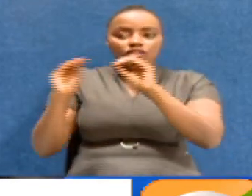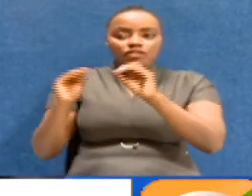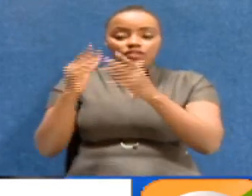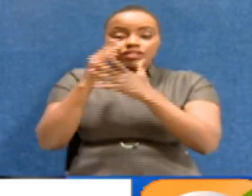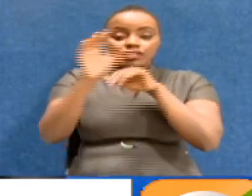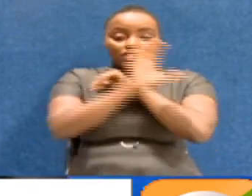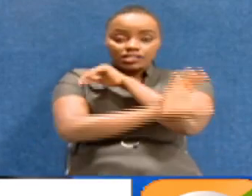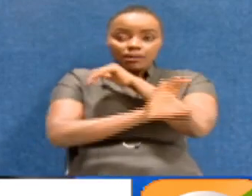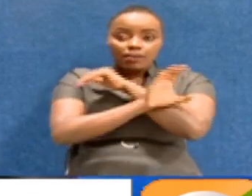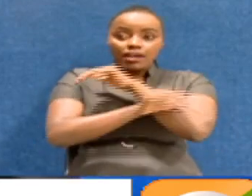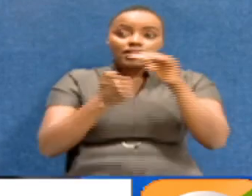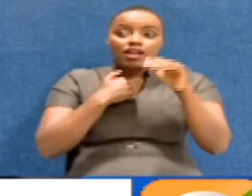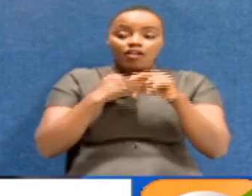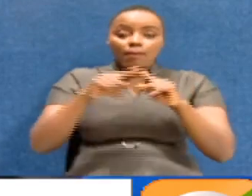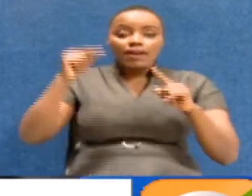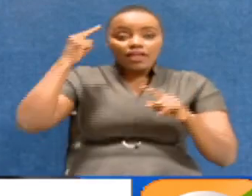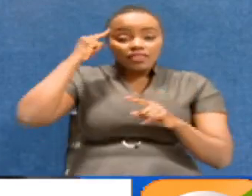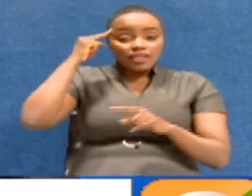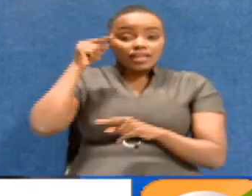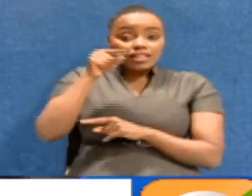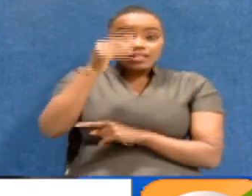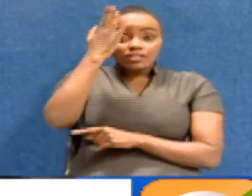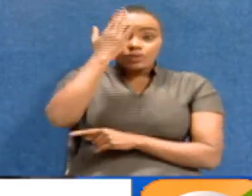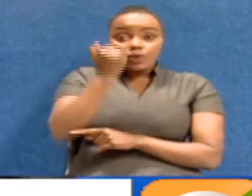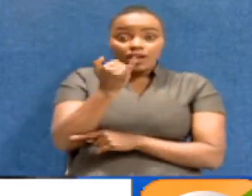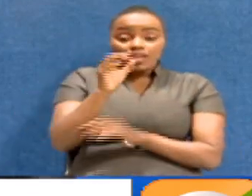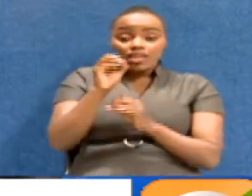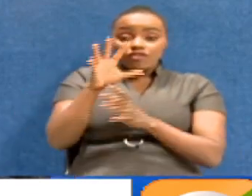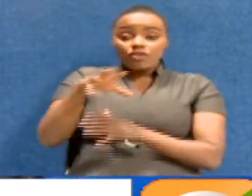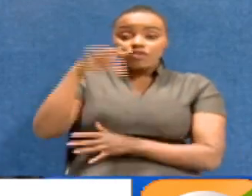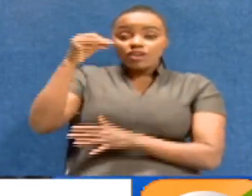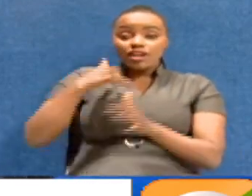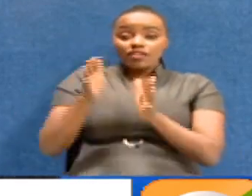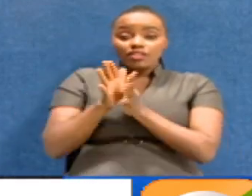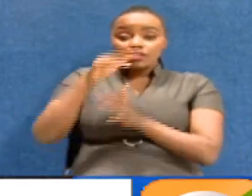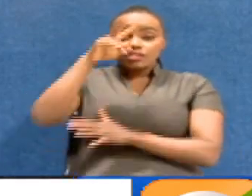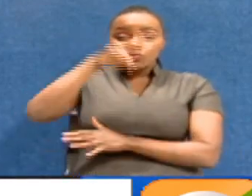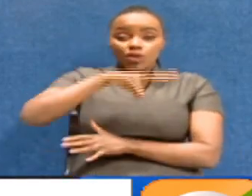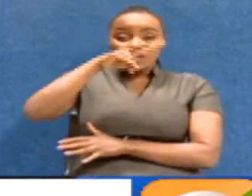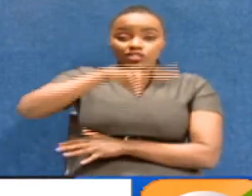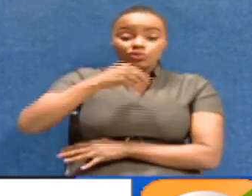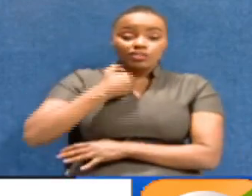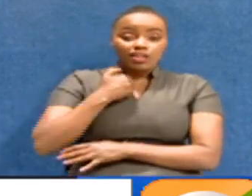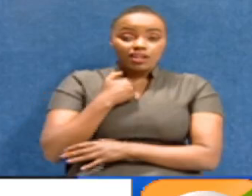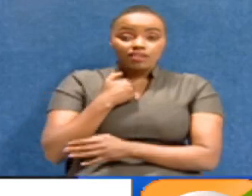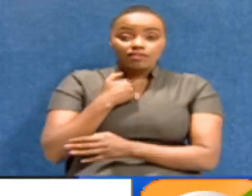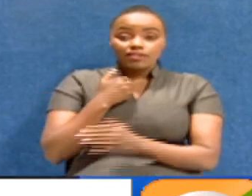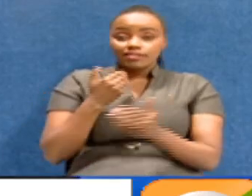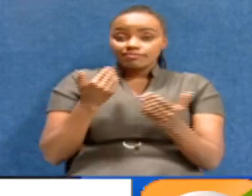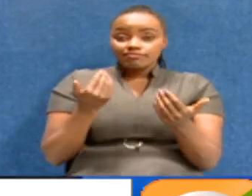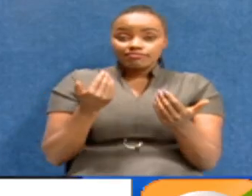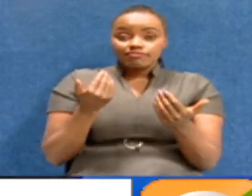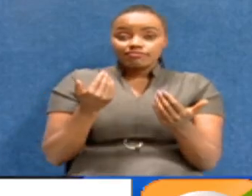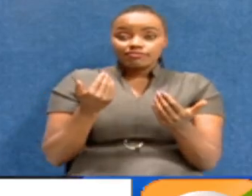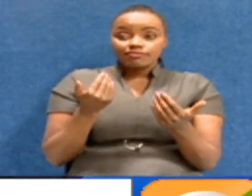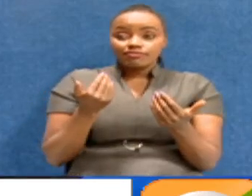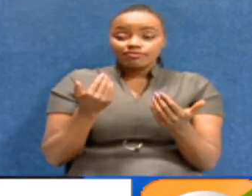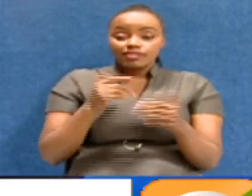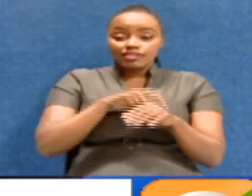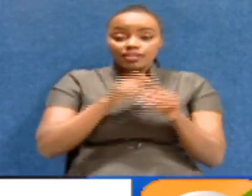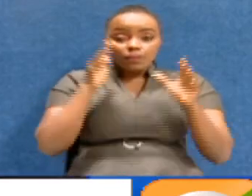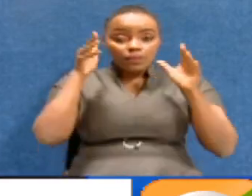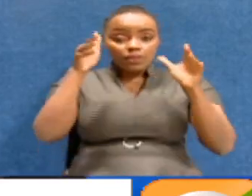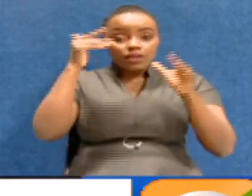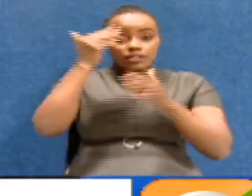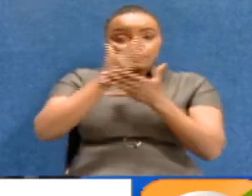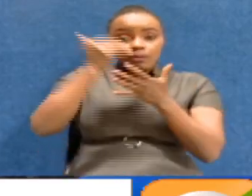countries have them. And I think it's that because you find that there's a general attitude now that when you look at